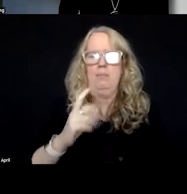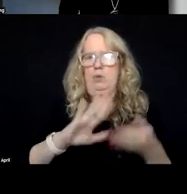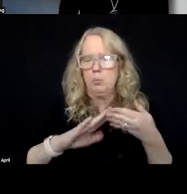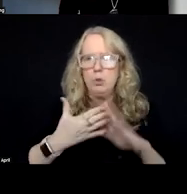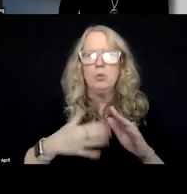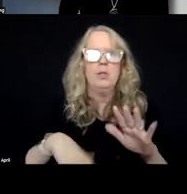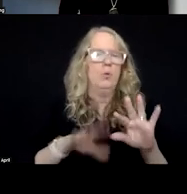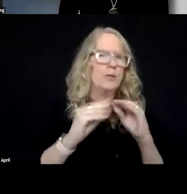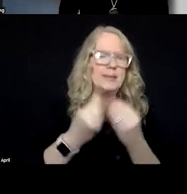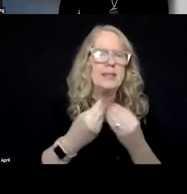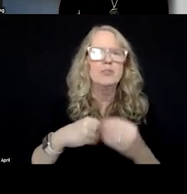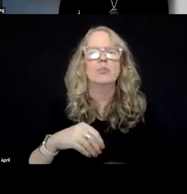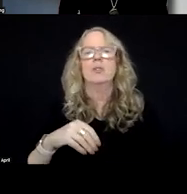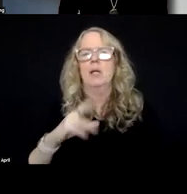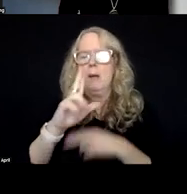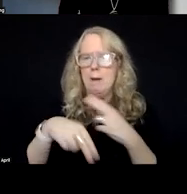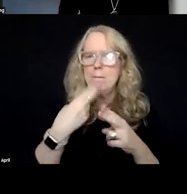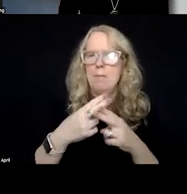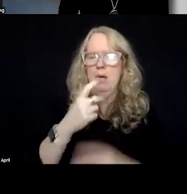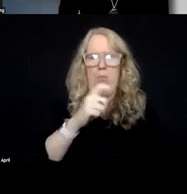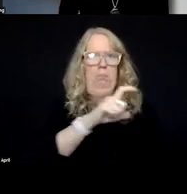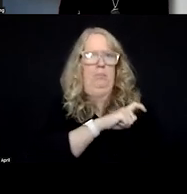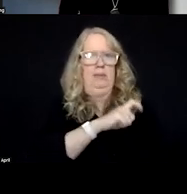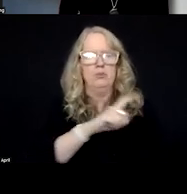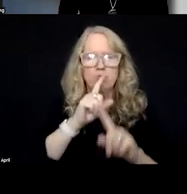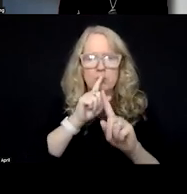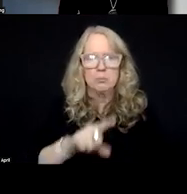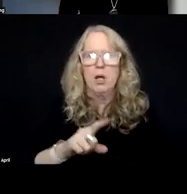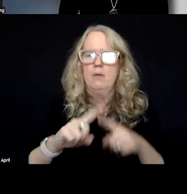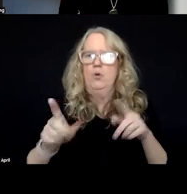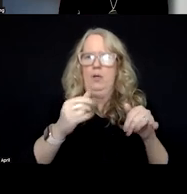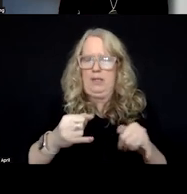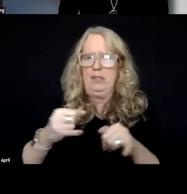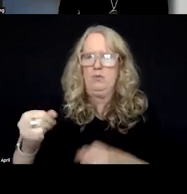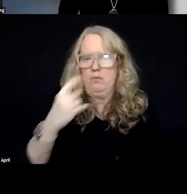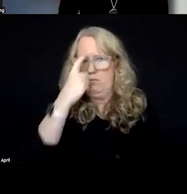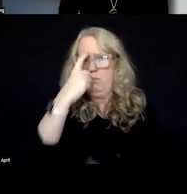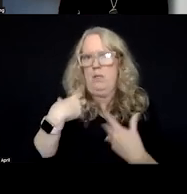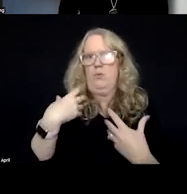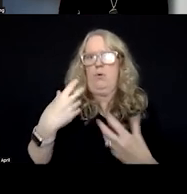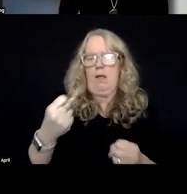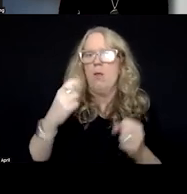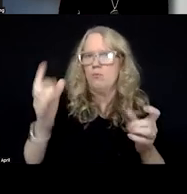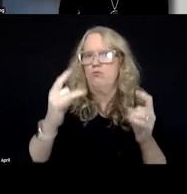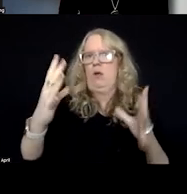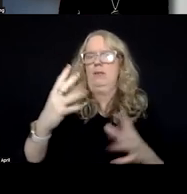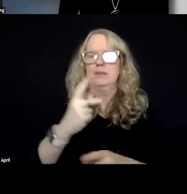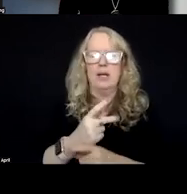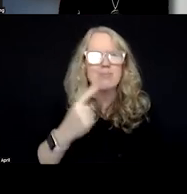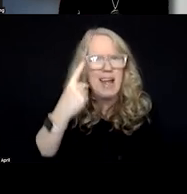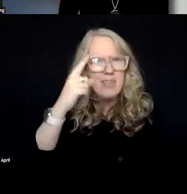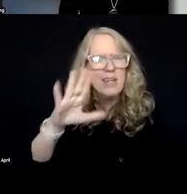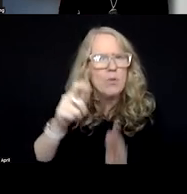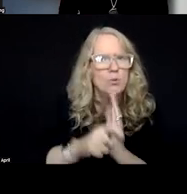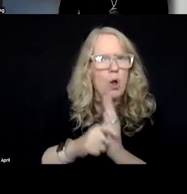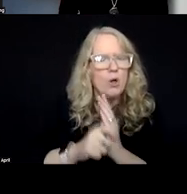organizations about police response to individuals in mental health crisis care. I think the articles explore